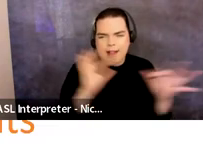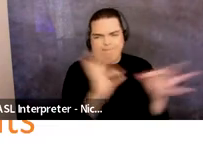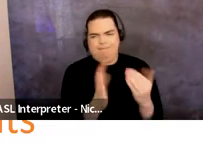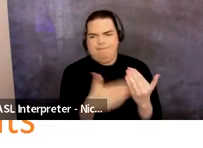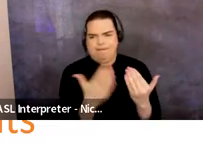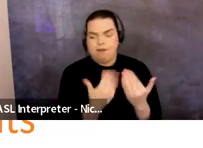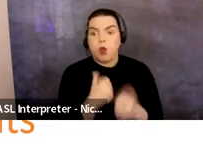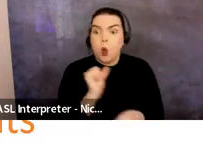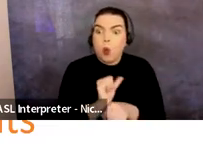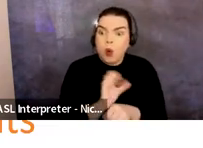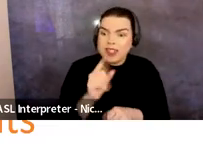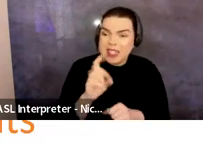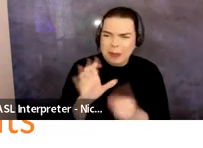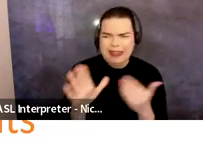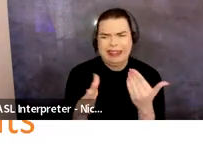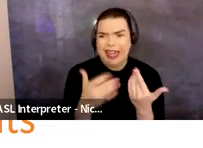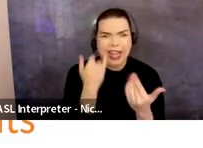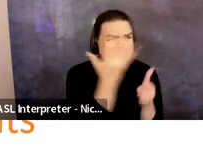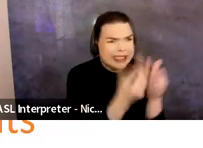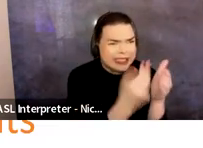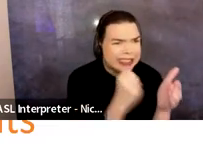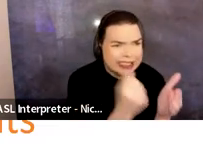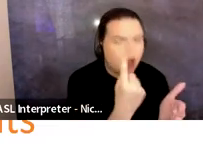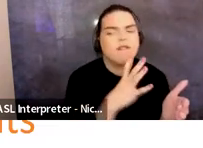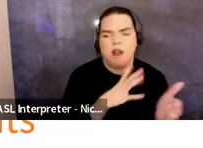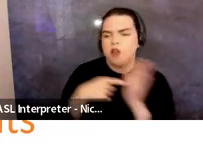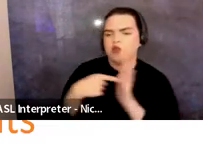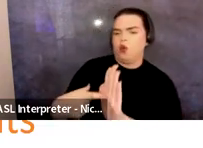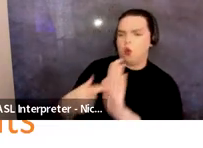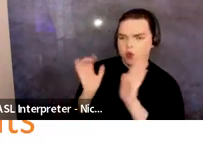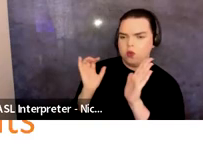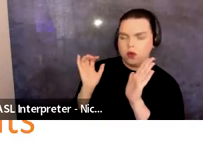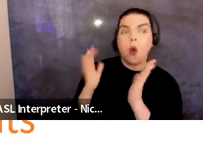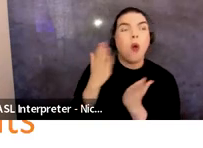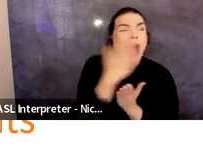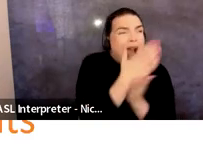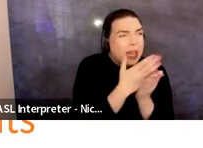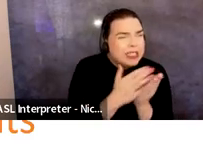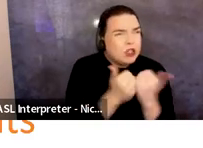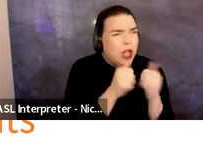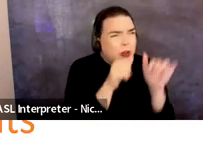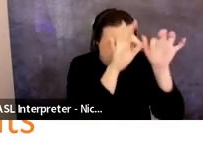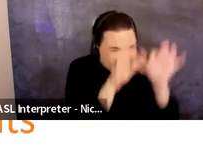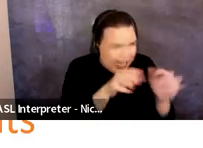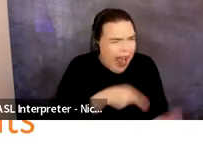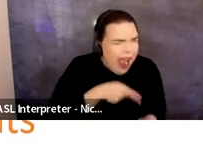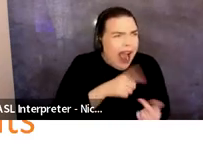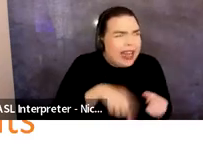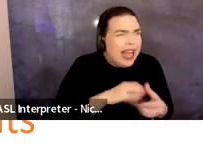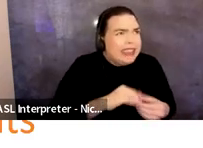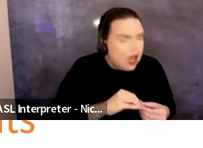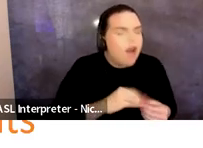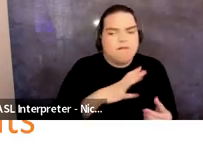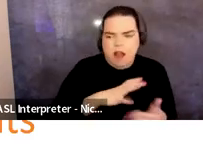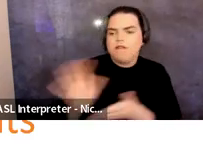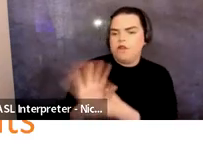in your application or convey elements of your work that is difficult to put into words. One of the few